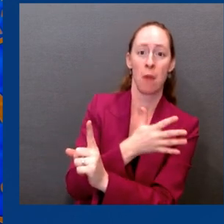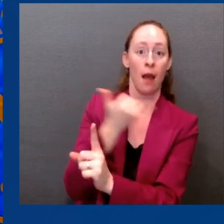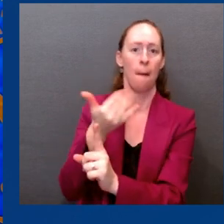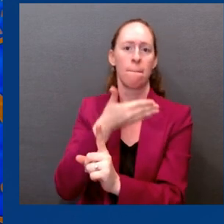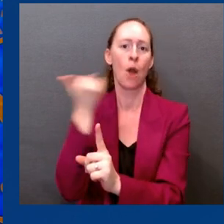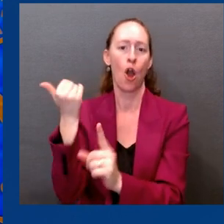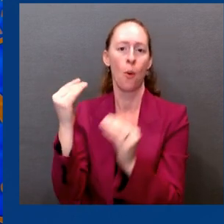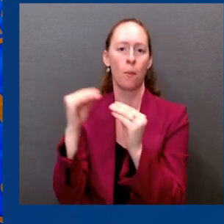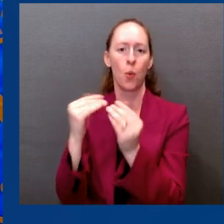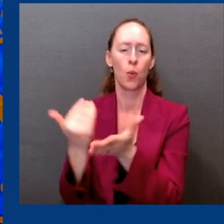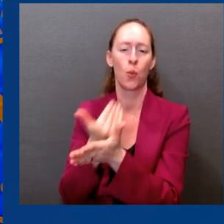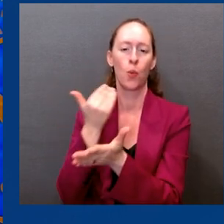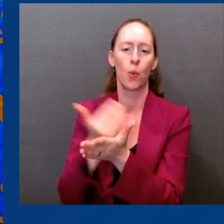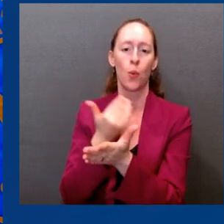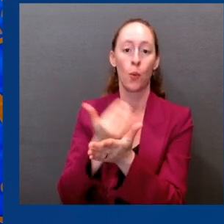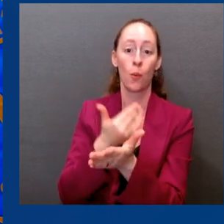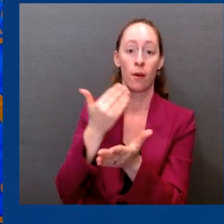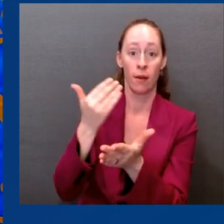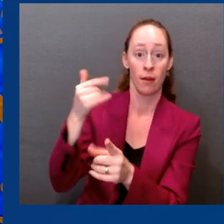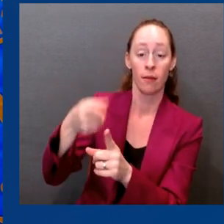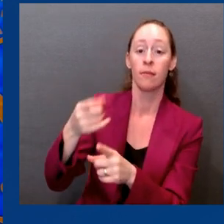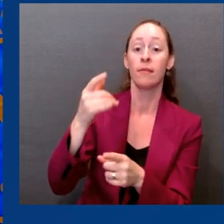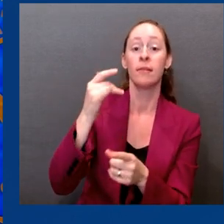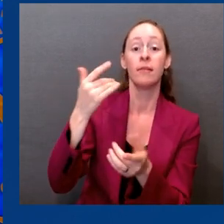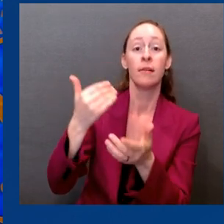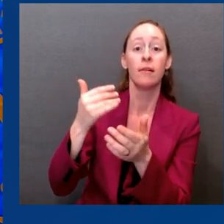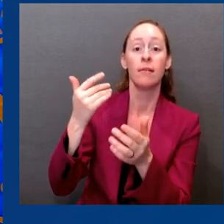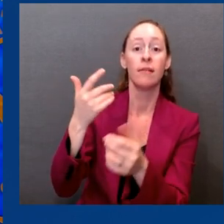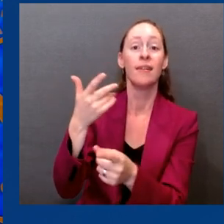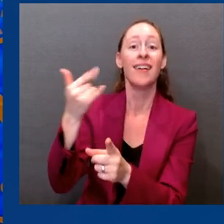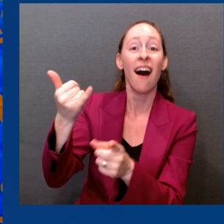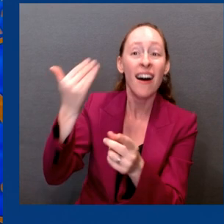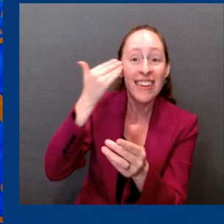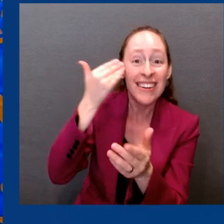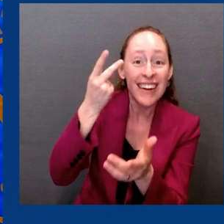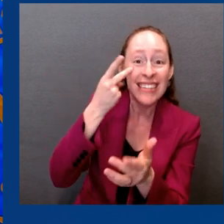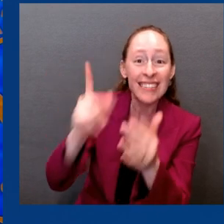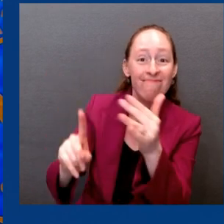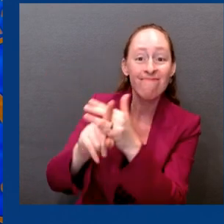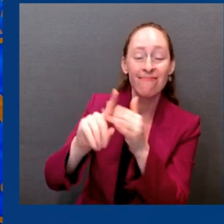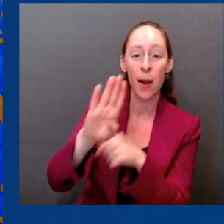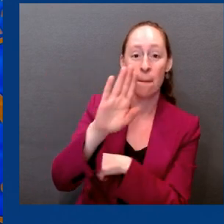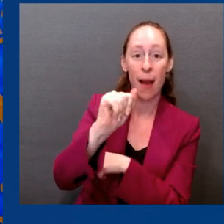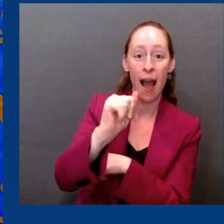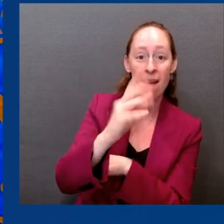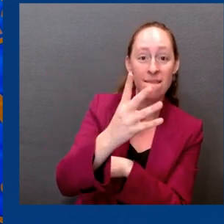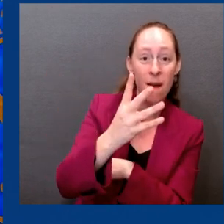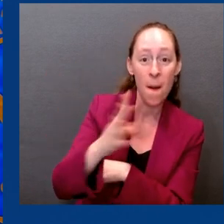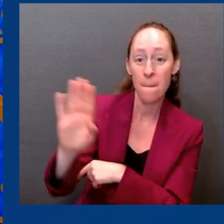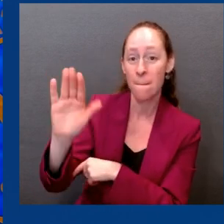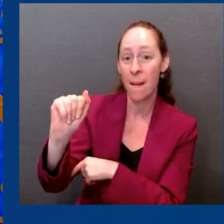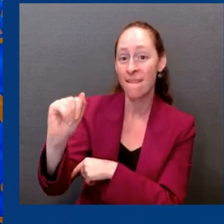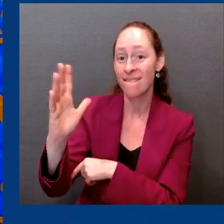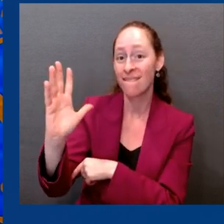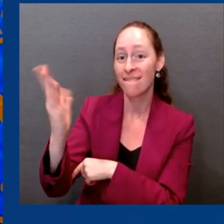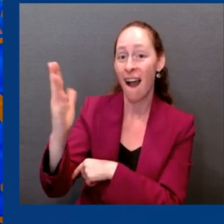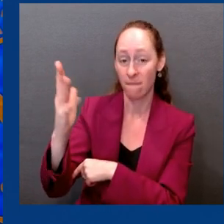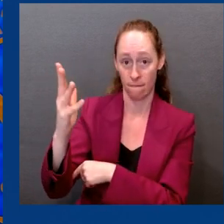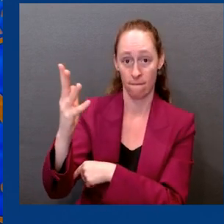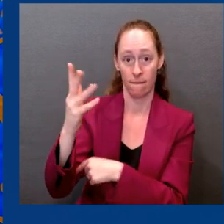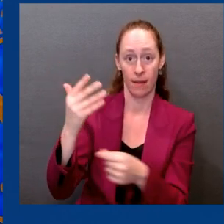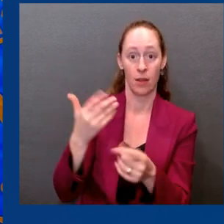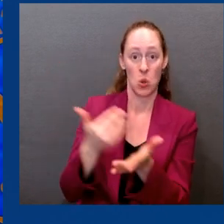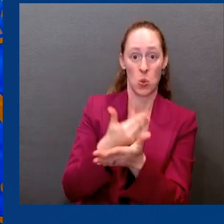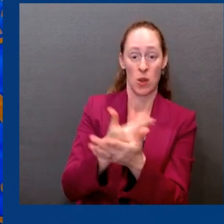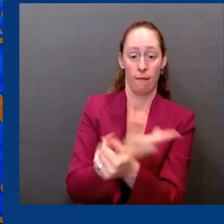protection against currently circulating strains than the original vaccines, although it is difficult to predict at this